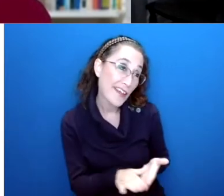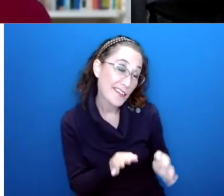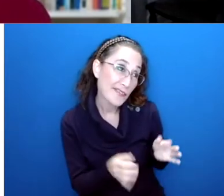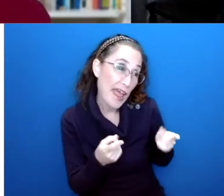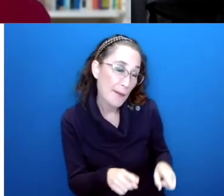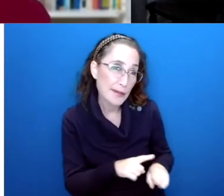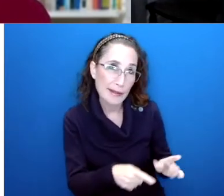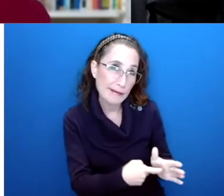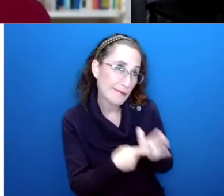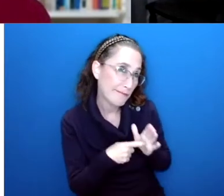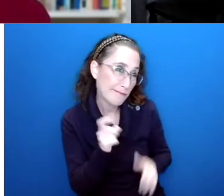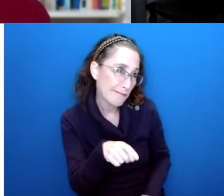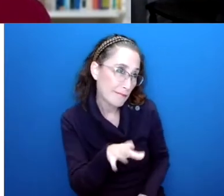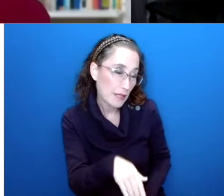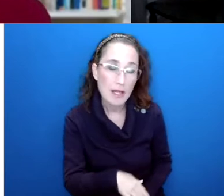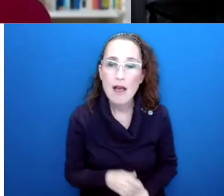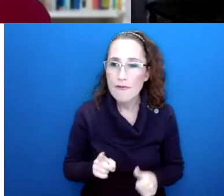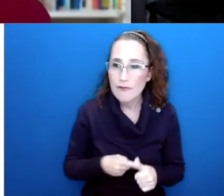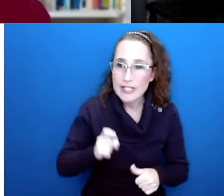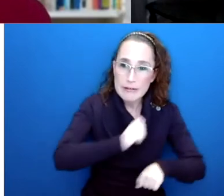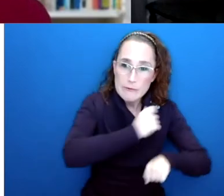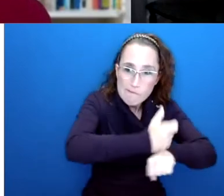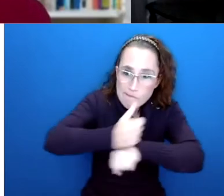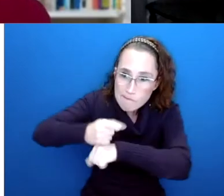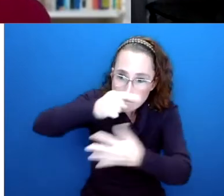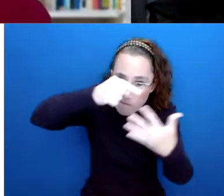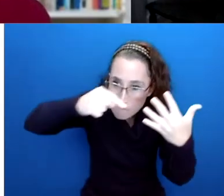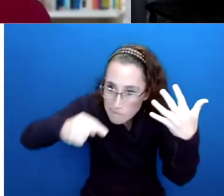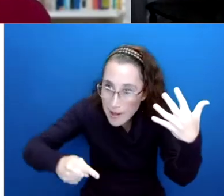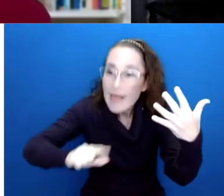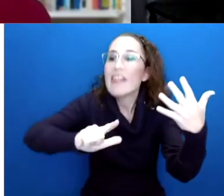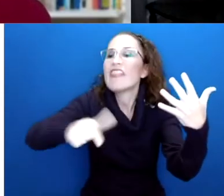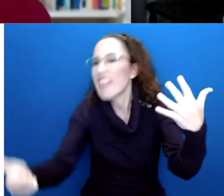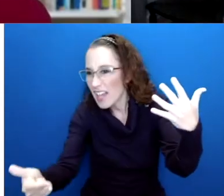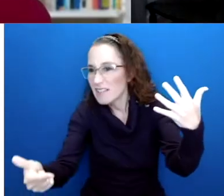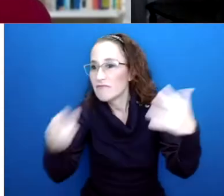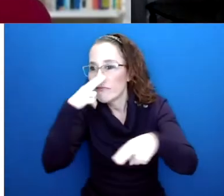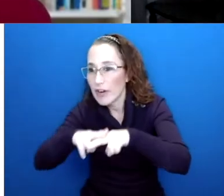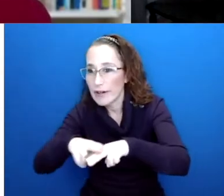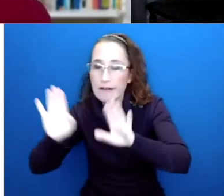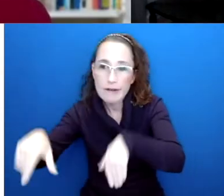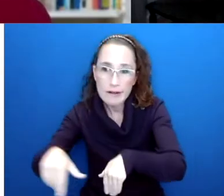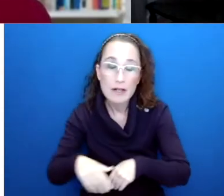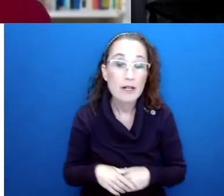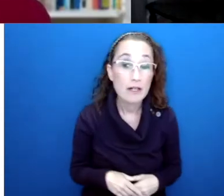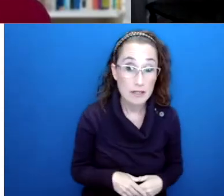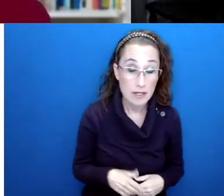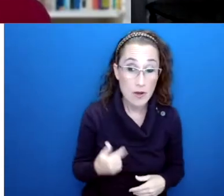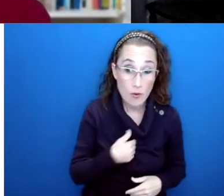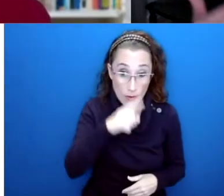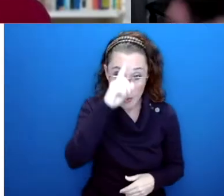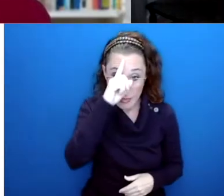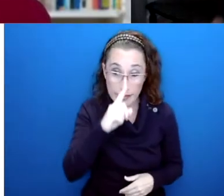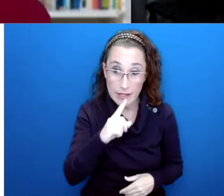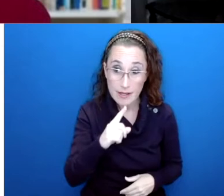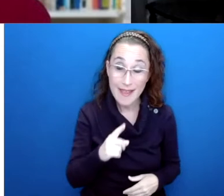until I get everything else in place, I'm not going to have time for fun. So I think we have this idea that fun is the result of